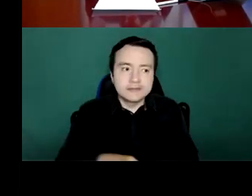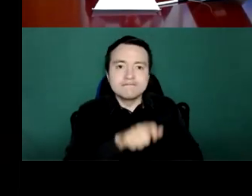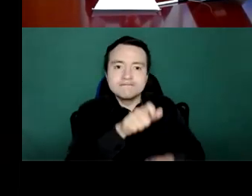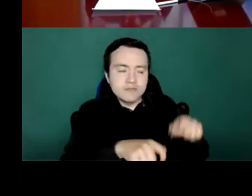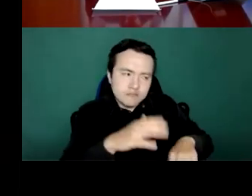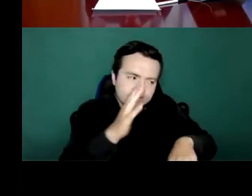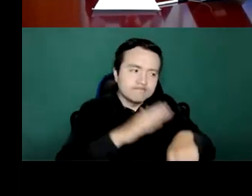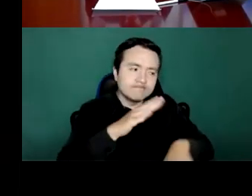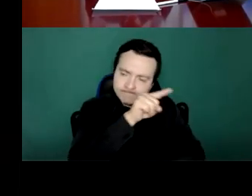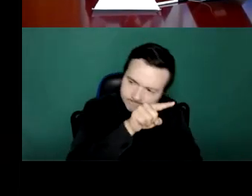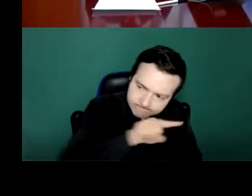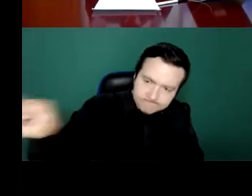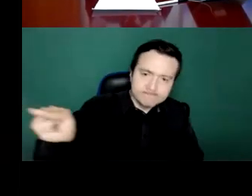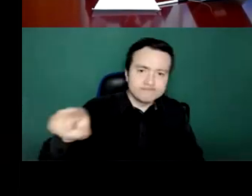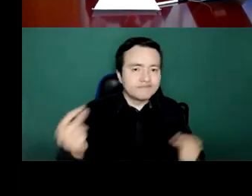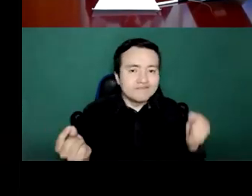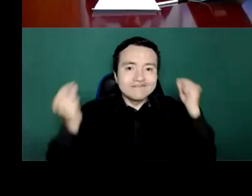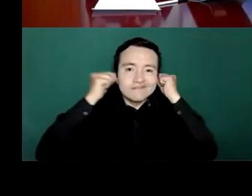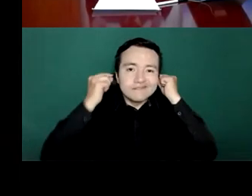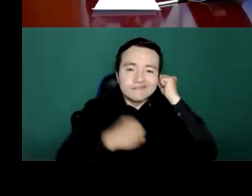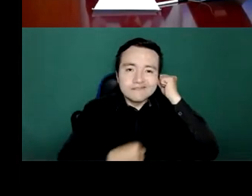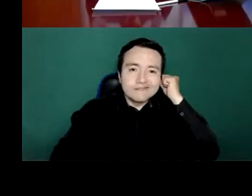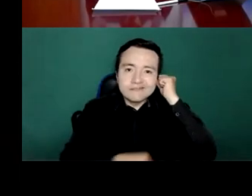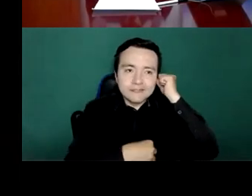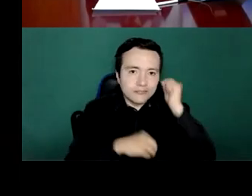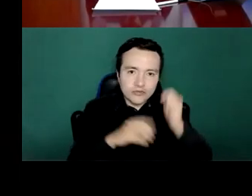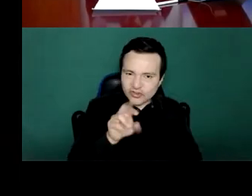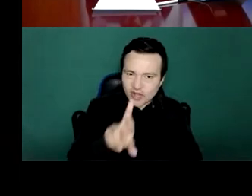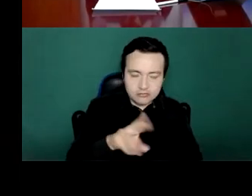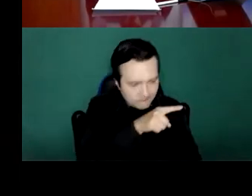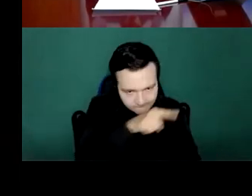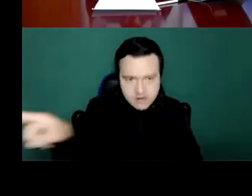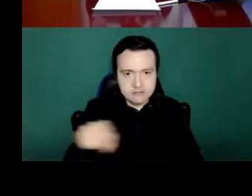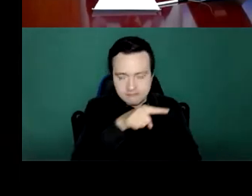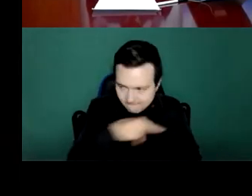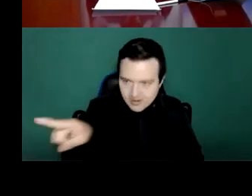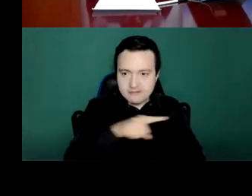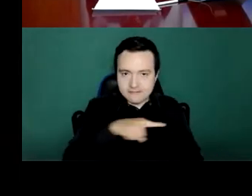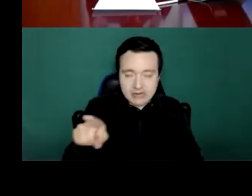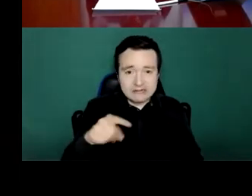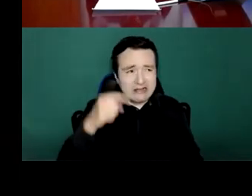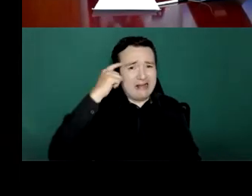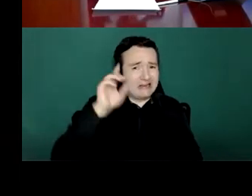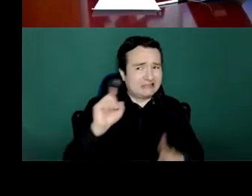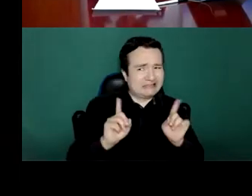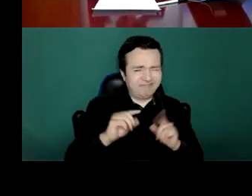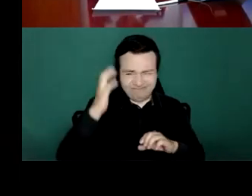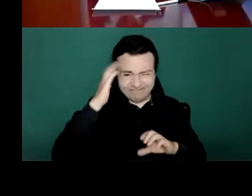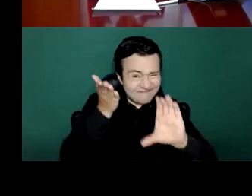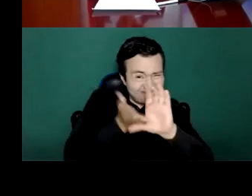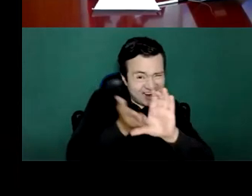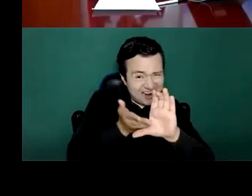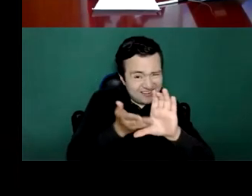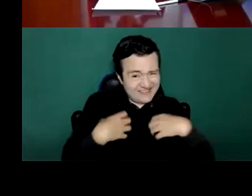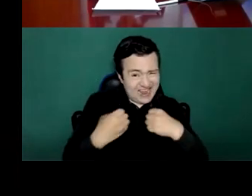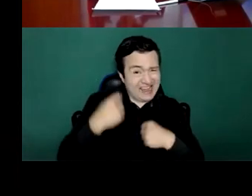mental health solutions are targeted to the right people at the right time. I want to congratulate